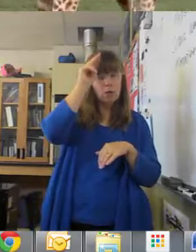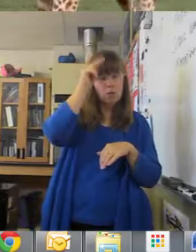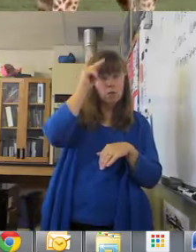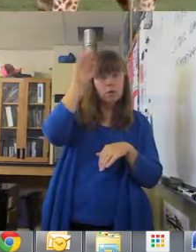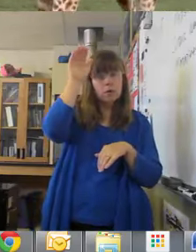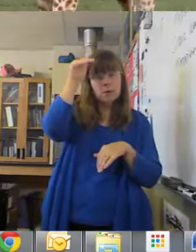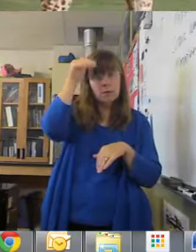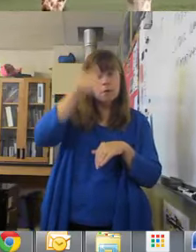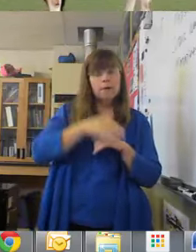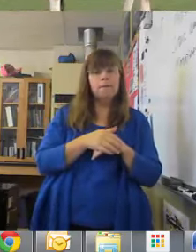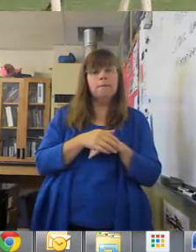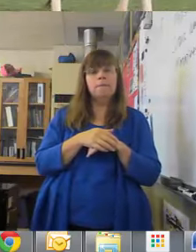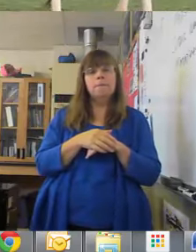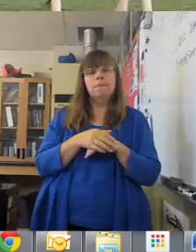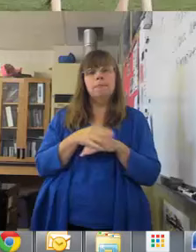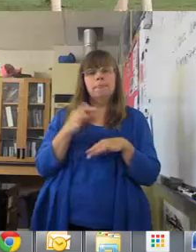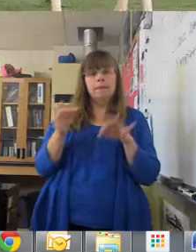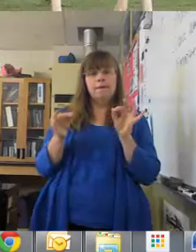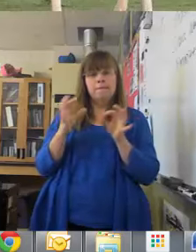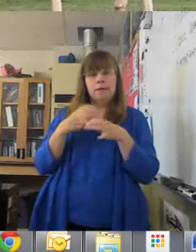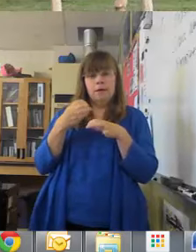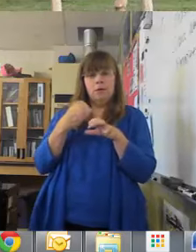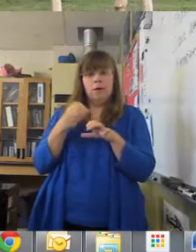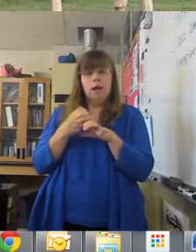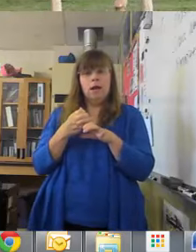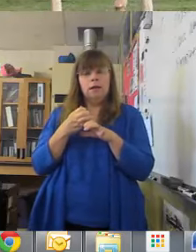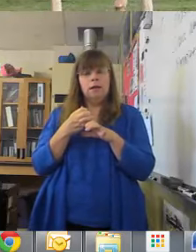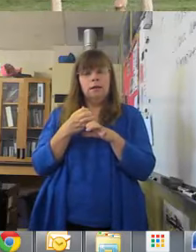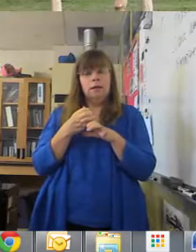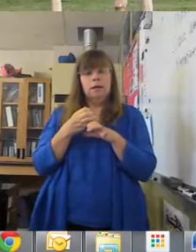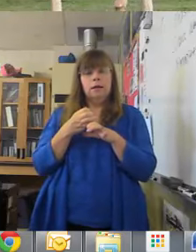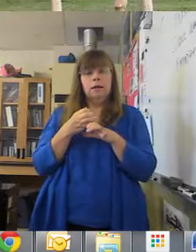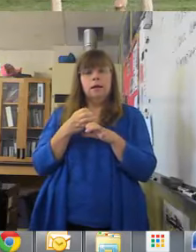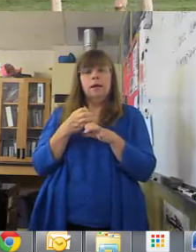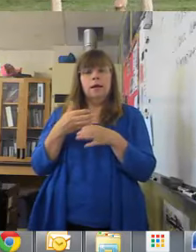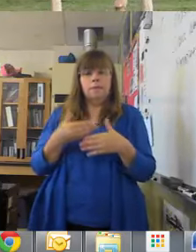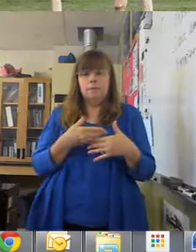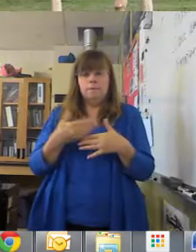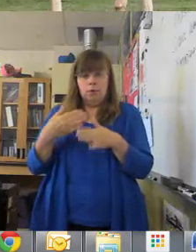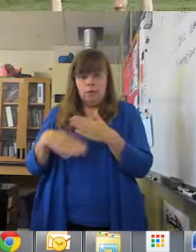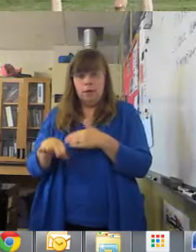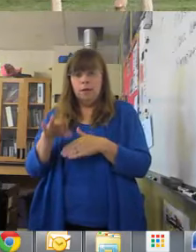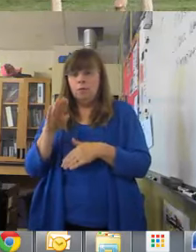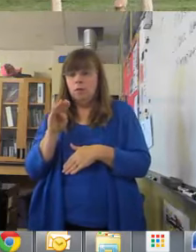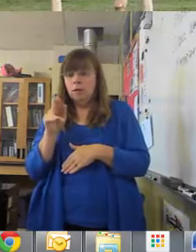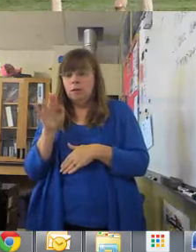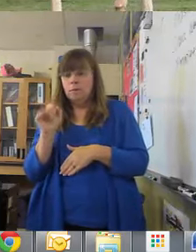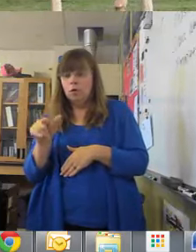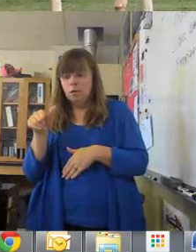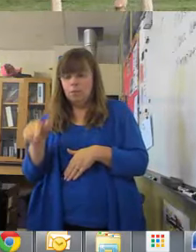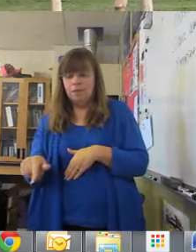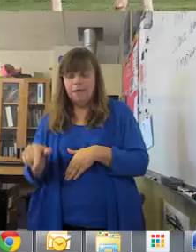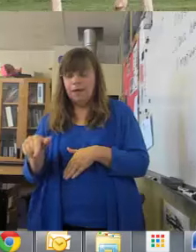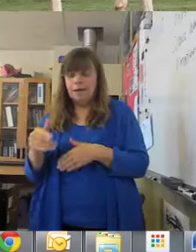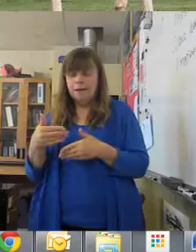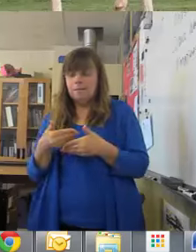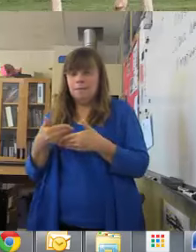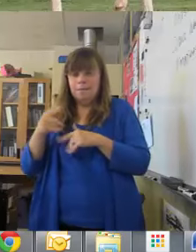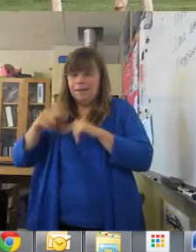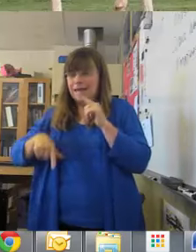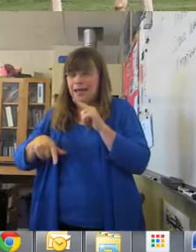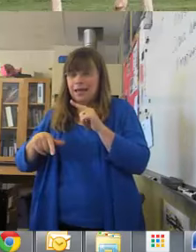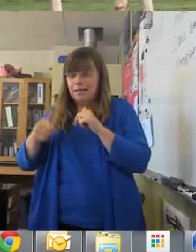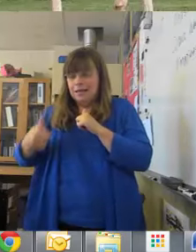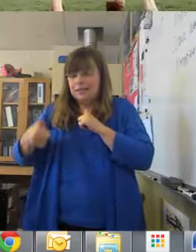donkey, if they create an offspring, you end up with a mule. But that mule is infertile and cannot